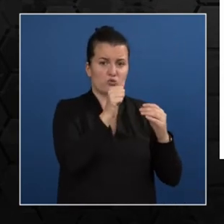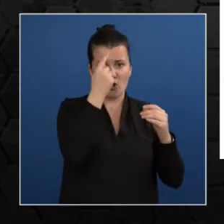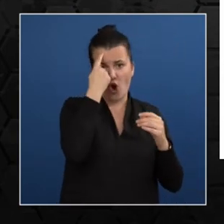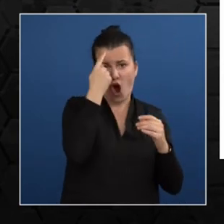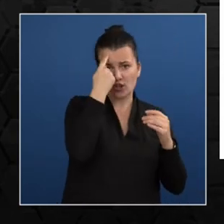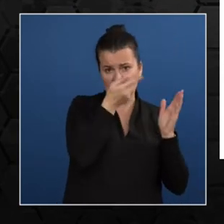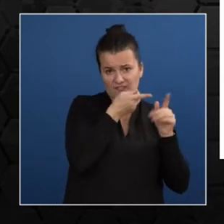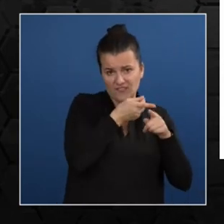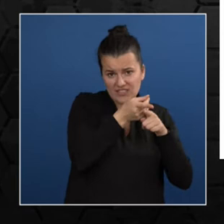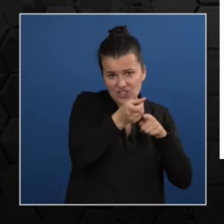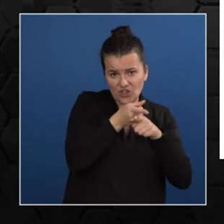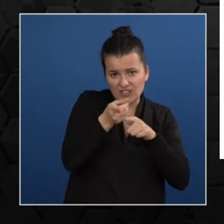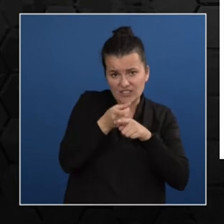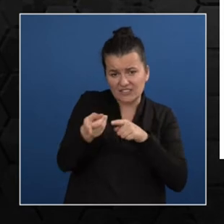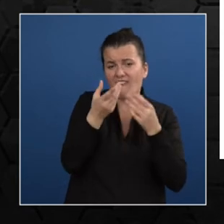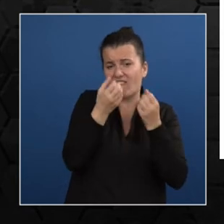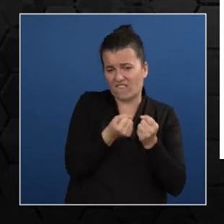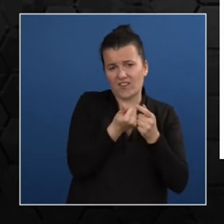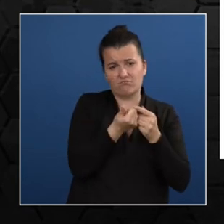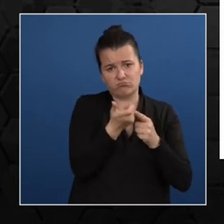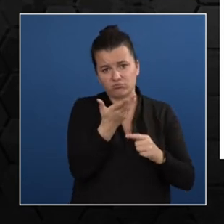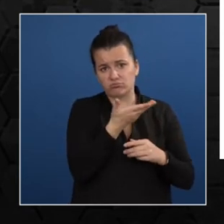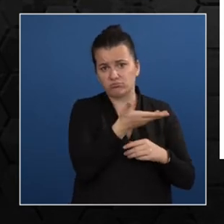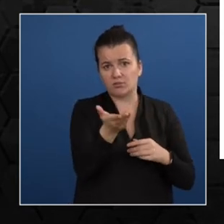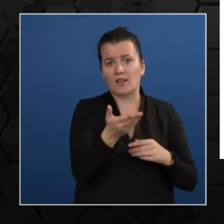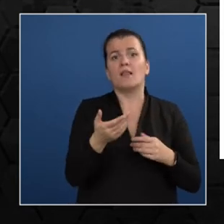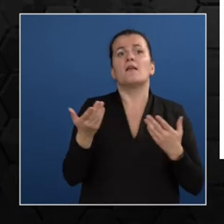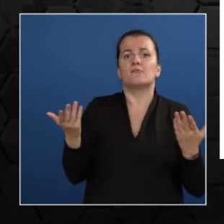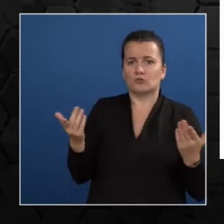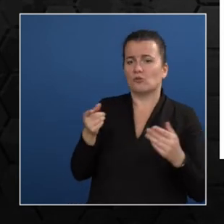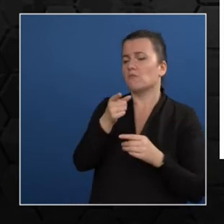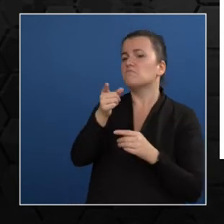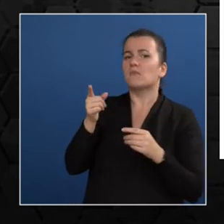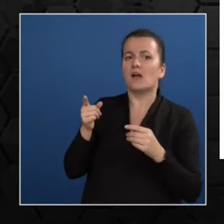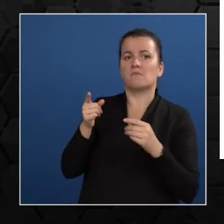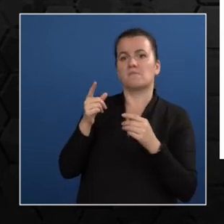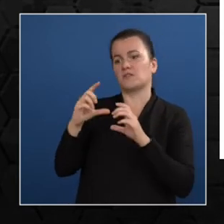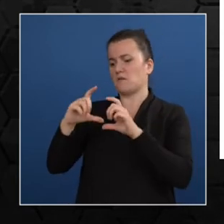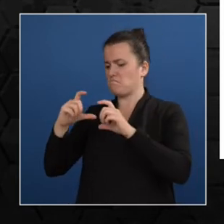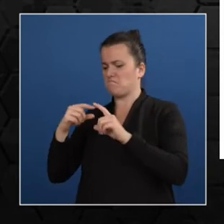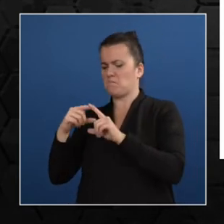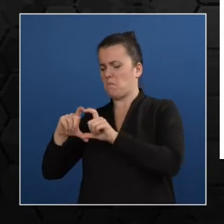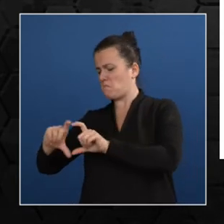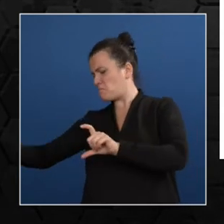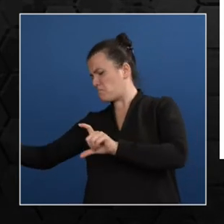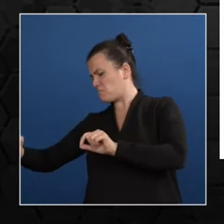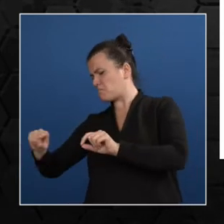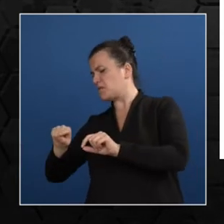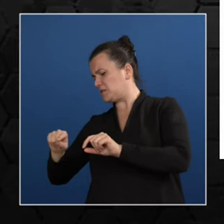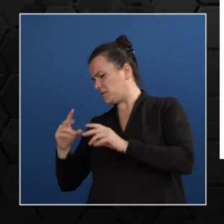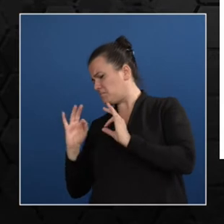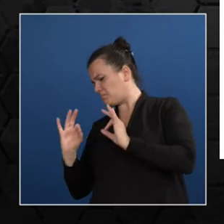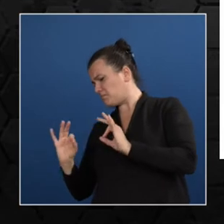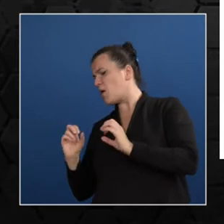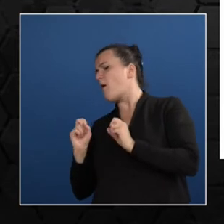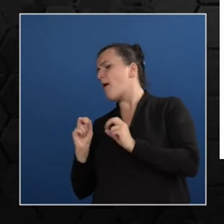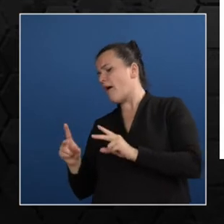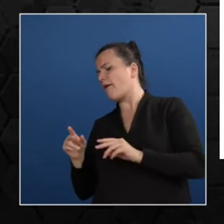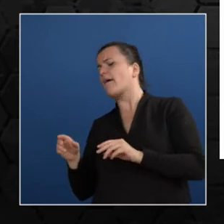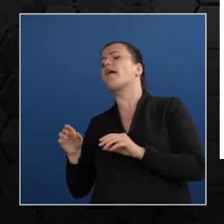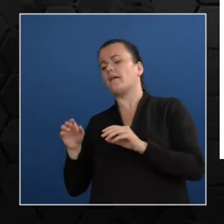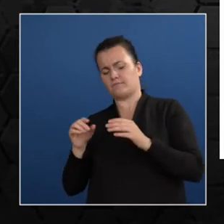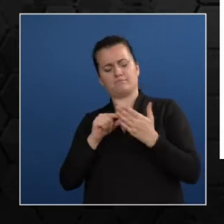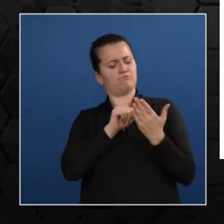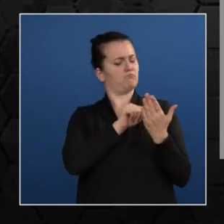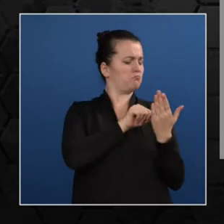Like for example, in this case, it says vehicle recognized Florence Italy. It's a state official vehicle. Therefore access has been granted and it has been labeled as a safe vehicle now.